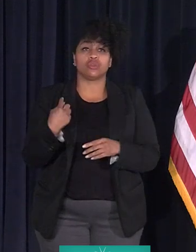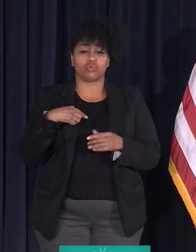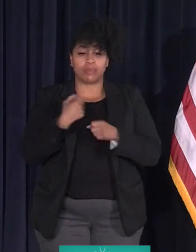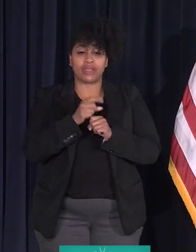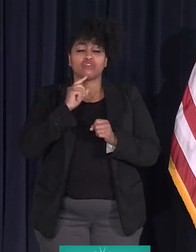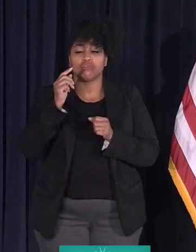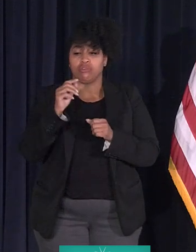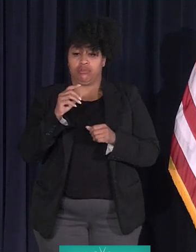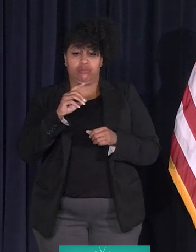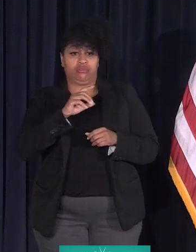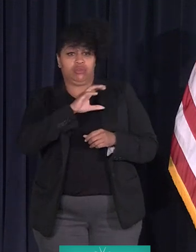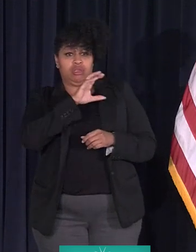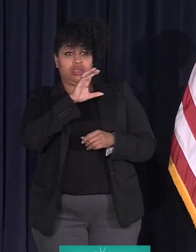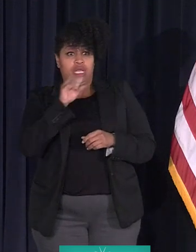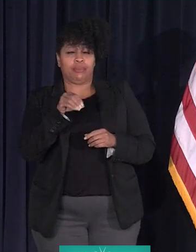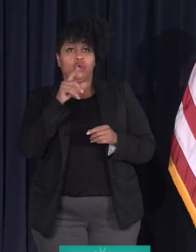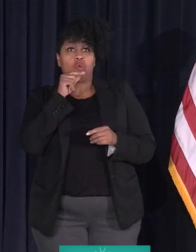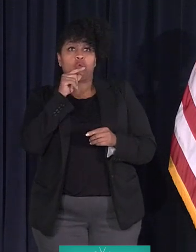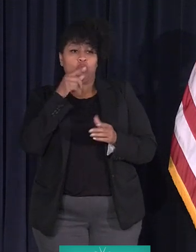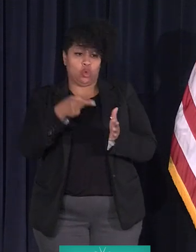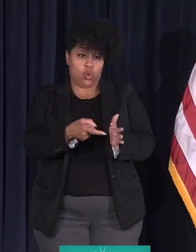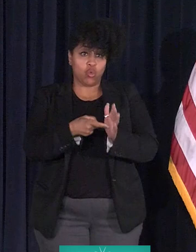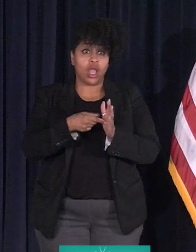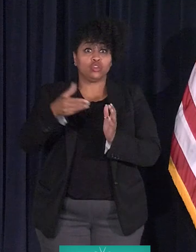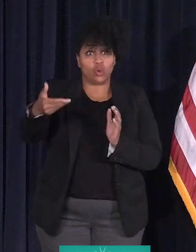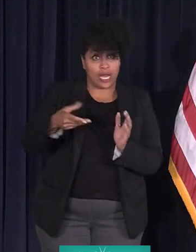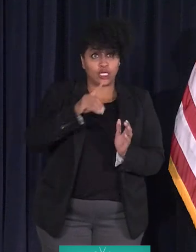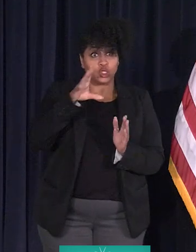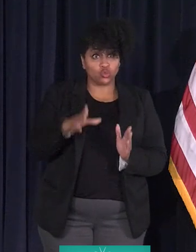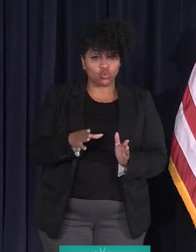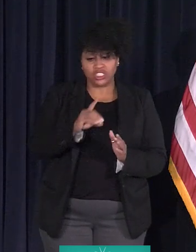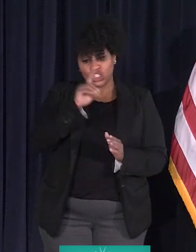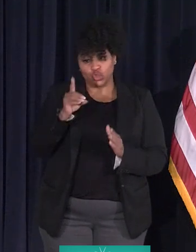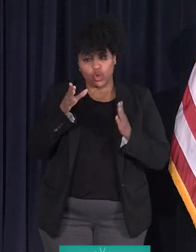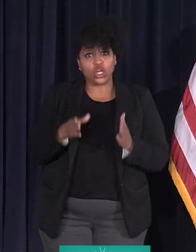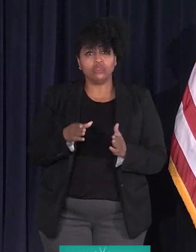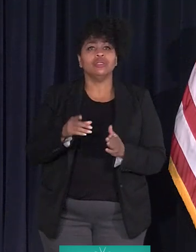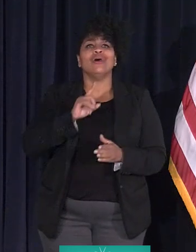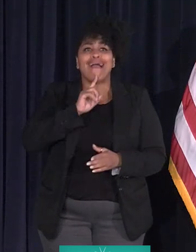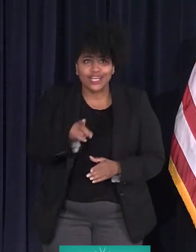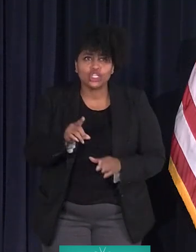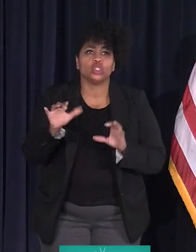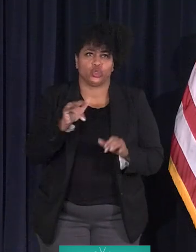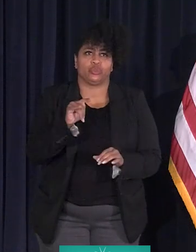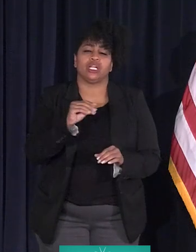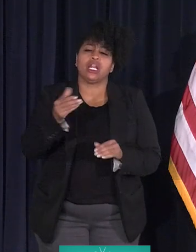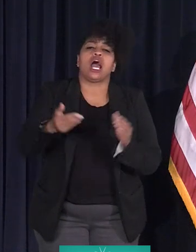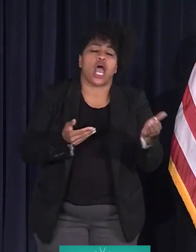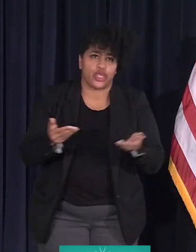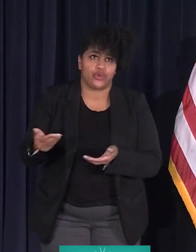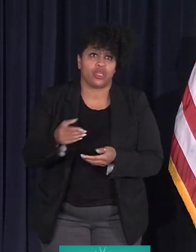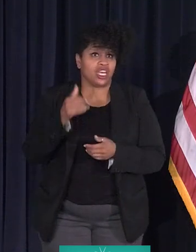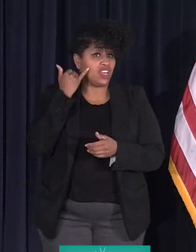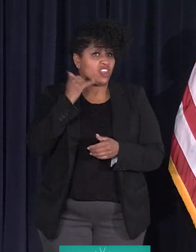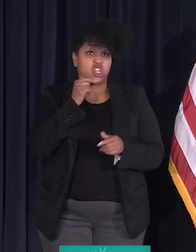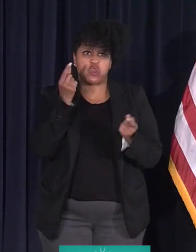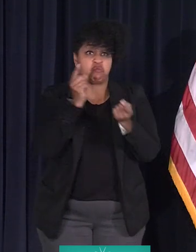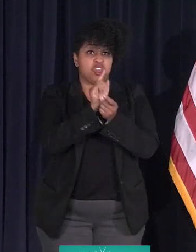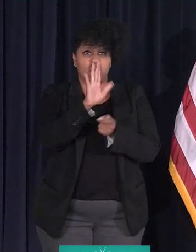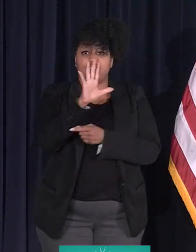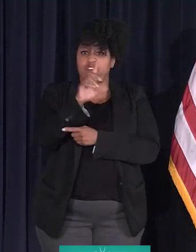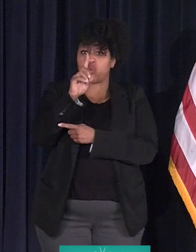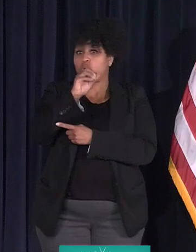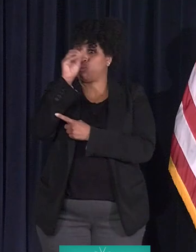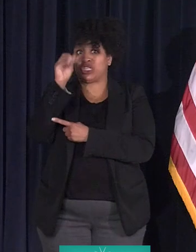actually hire Detroiters. And when they don't meet their 51% contribution, when they don't meet their 51% target,